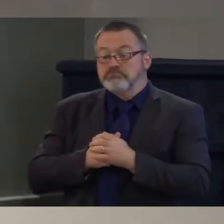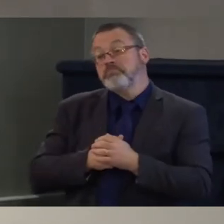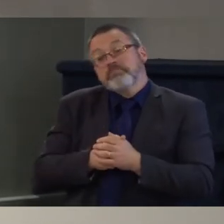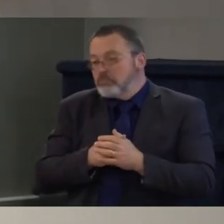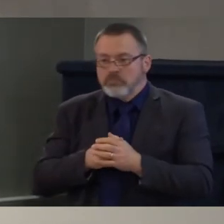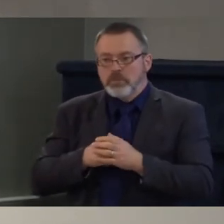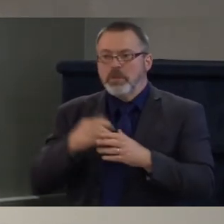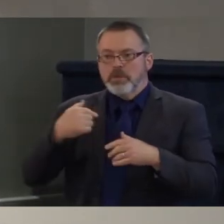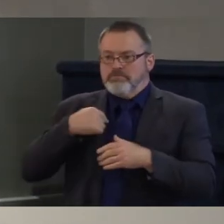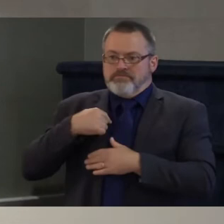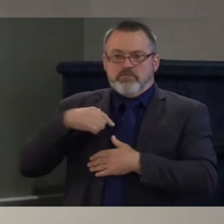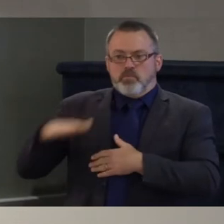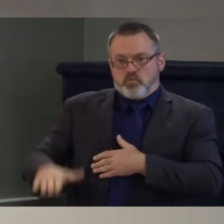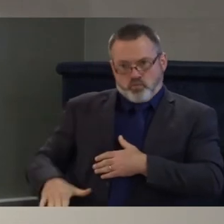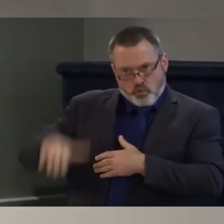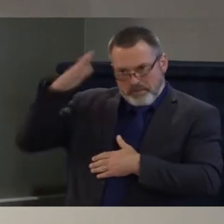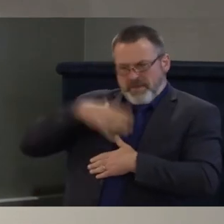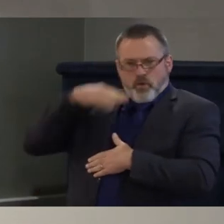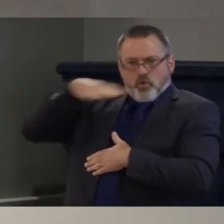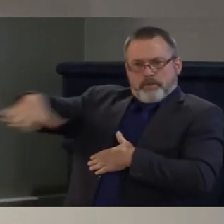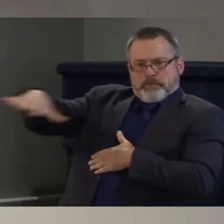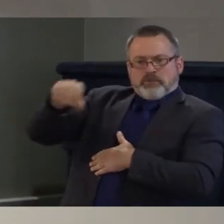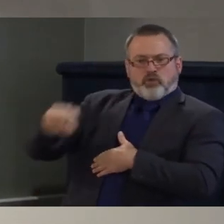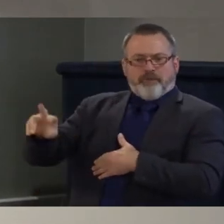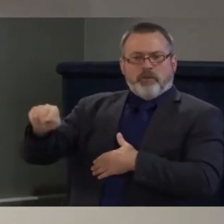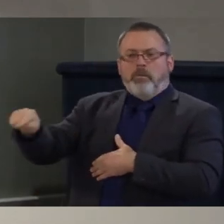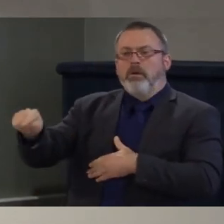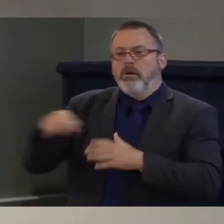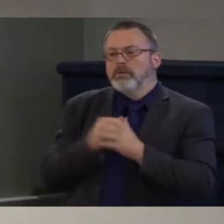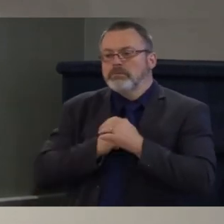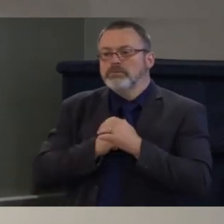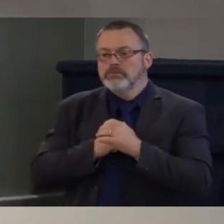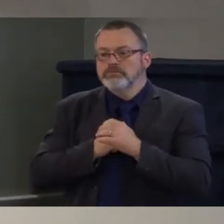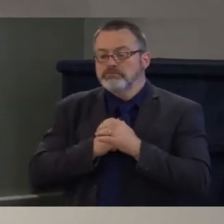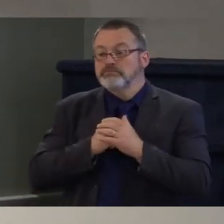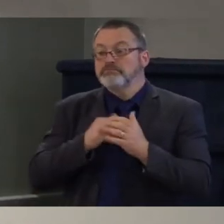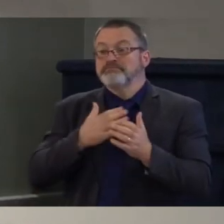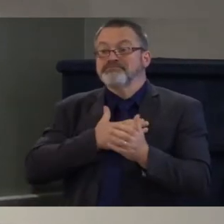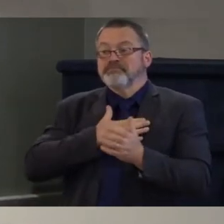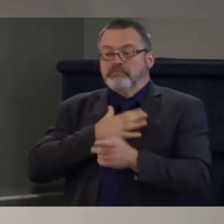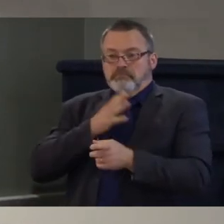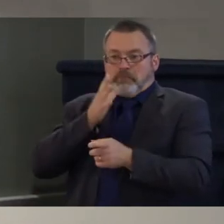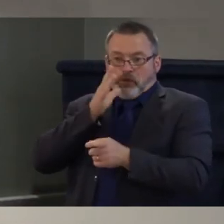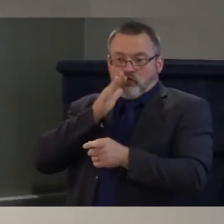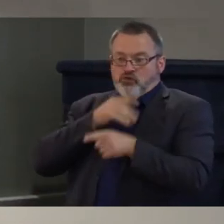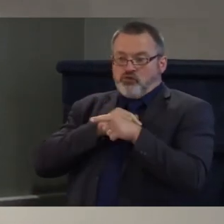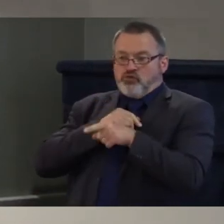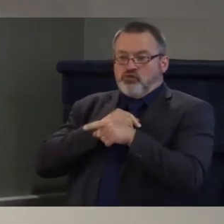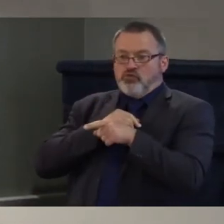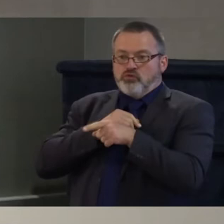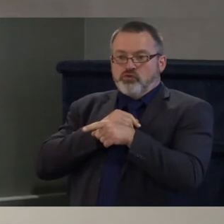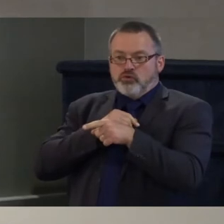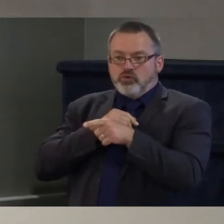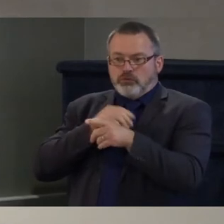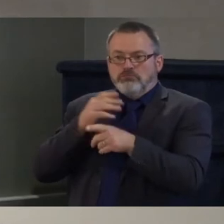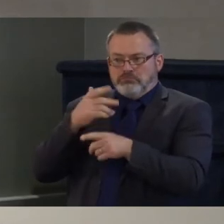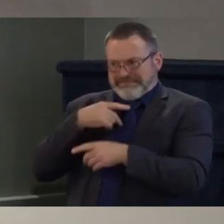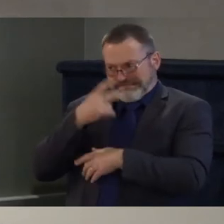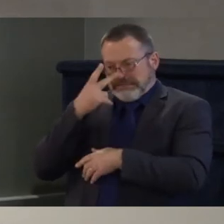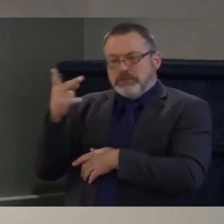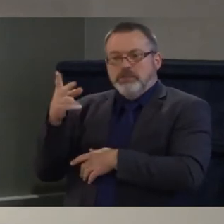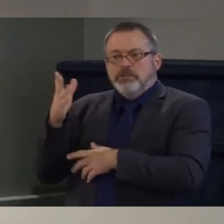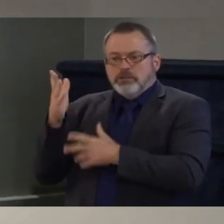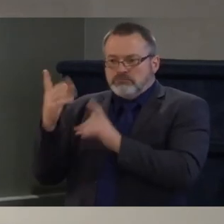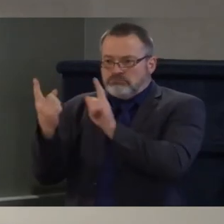my mother would um go to people who had no one in their lives uh people were on